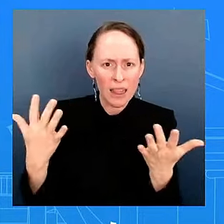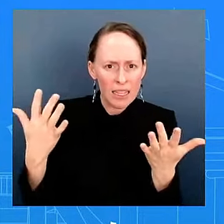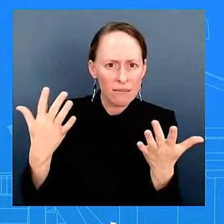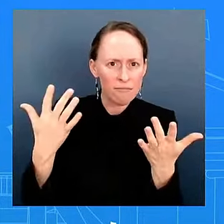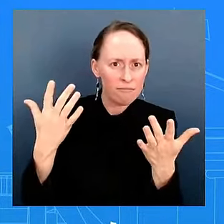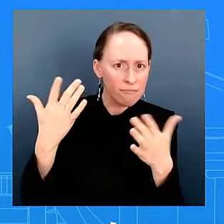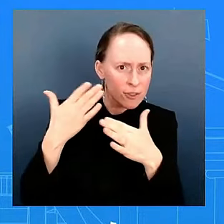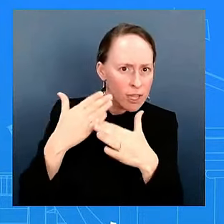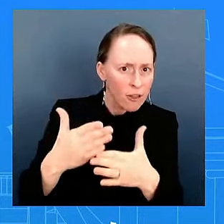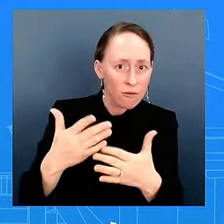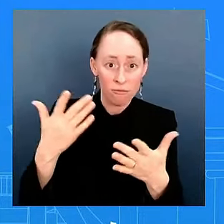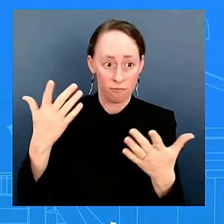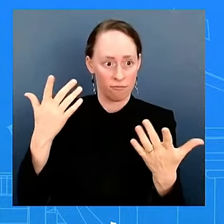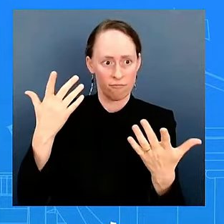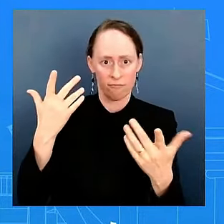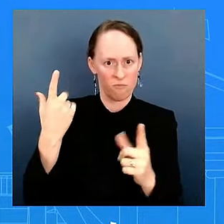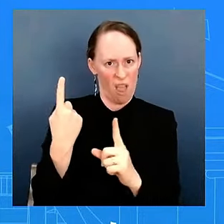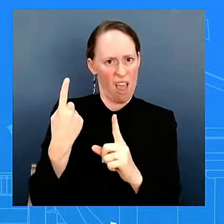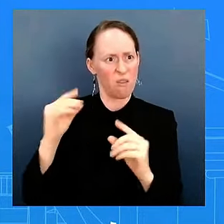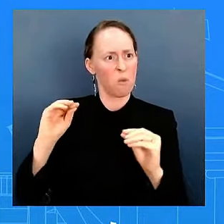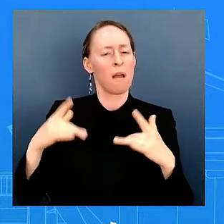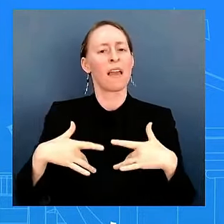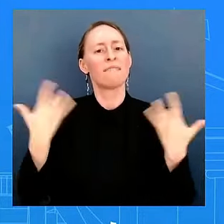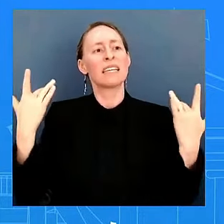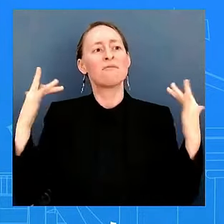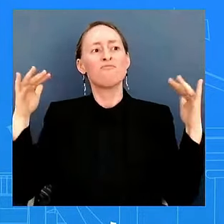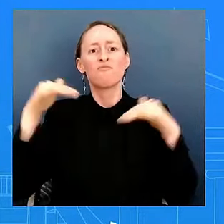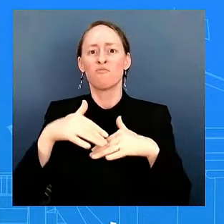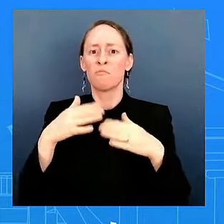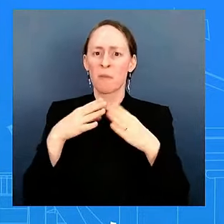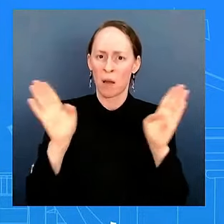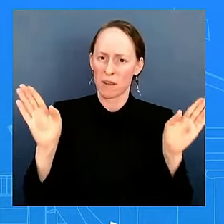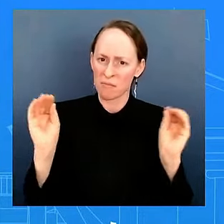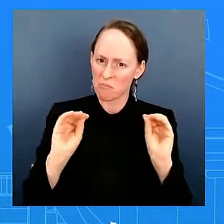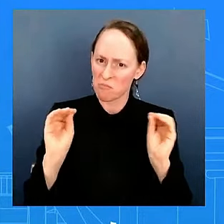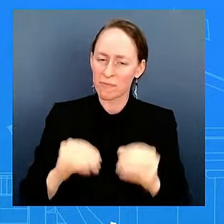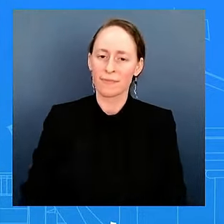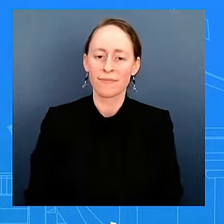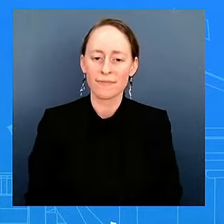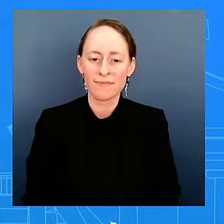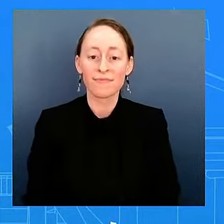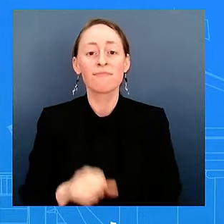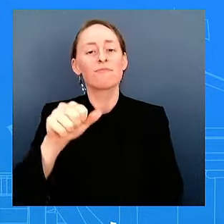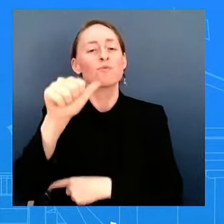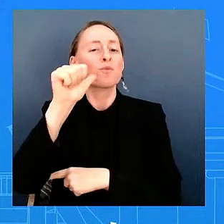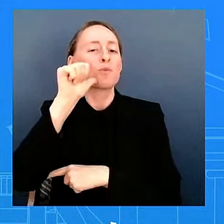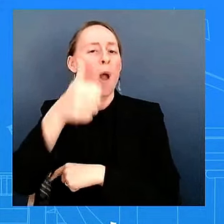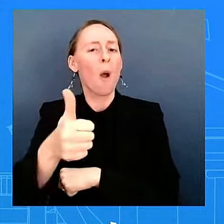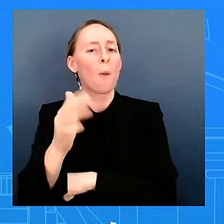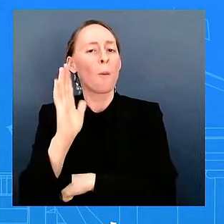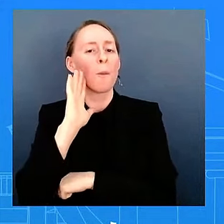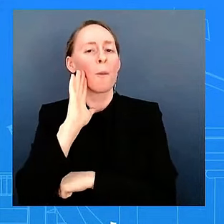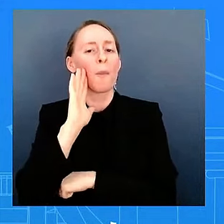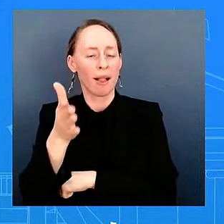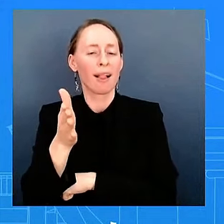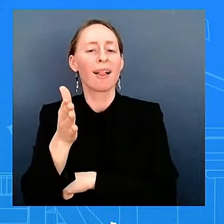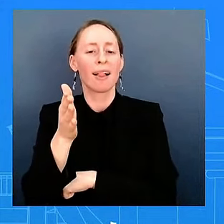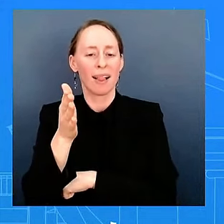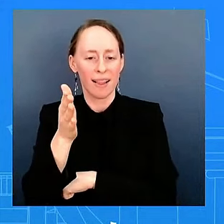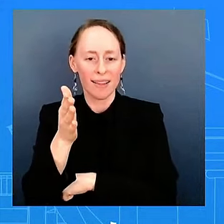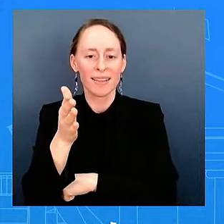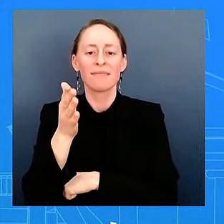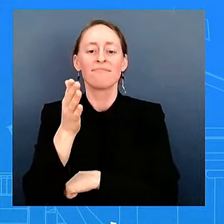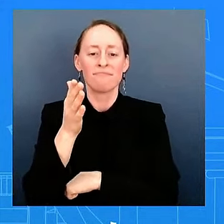Anything else to share? we'll see him tomorrow, as I just mentioned. As you know, he's made several head of state calls this